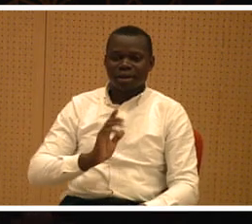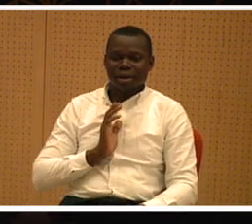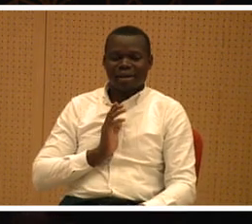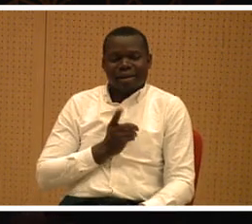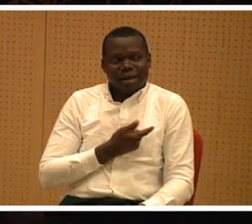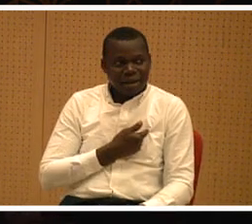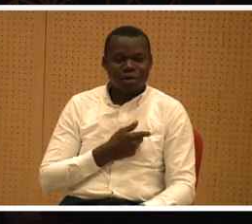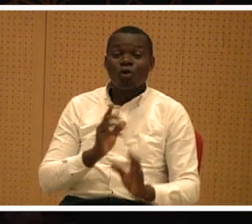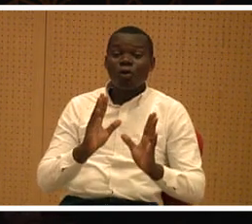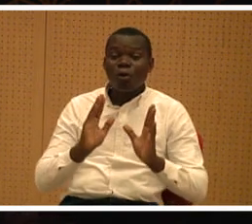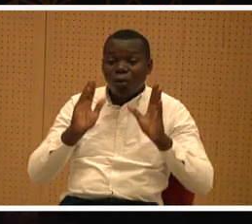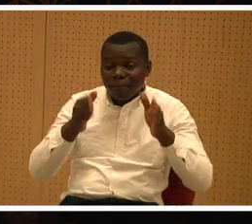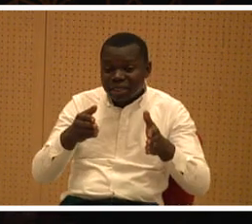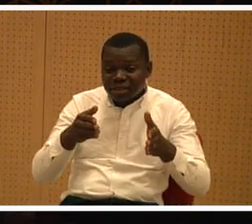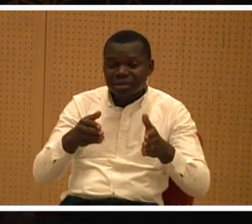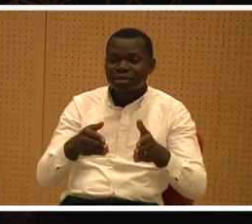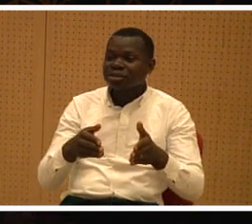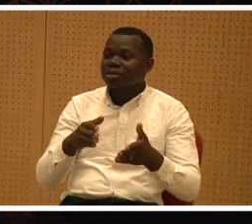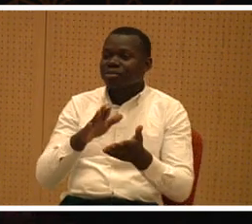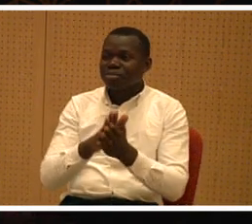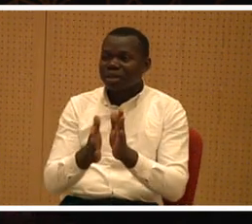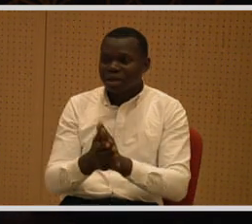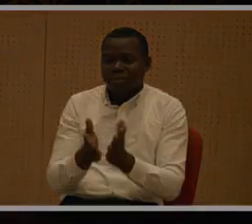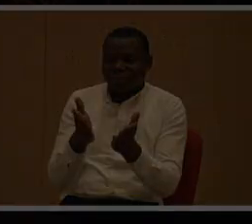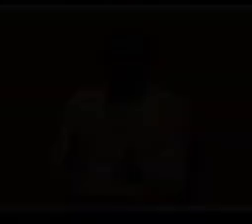and we are committed to being there for mother africa um uh um um um um um Thank